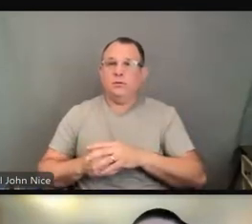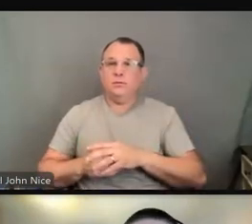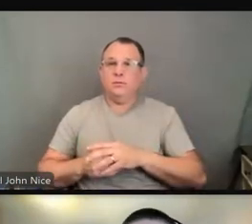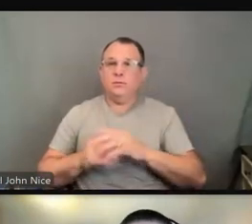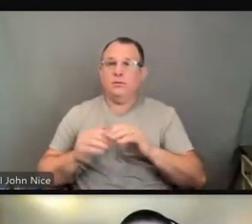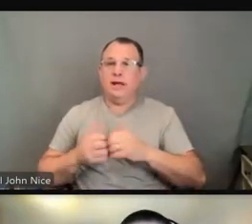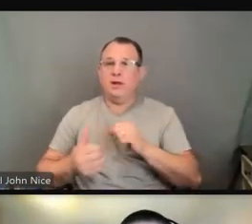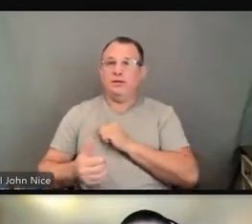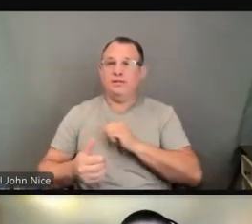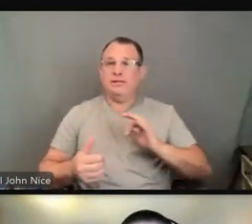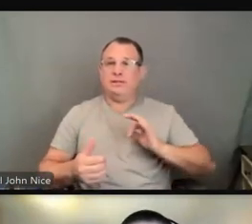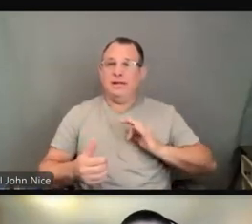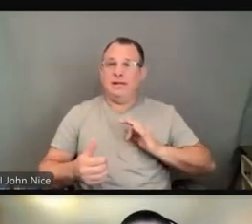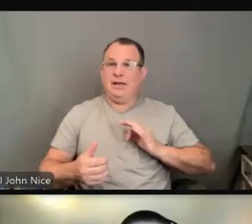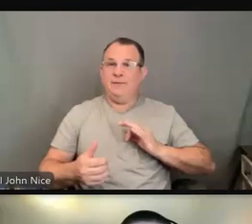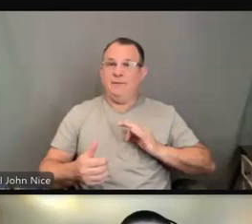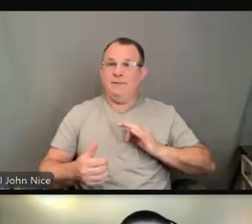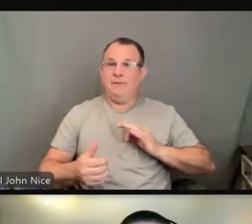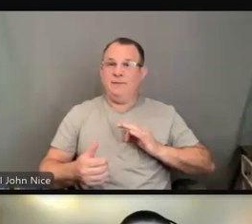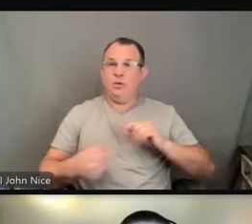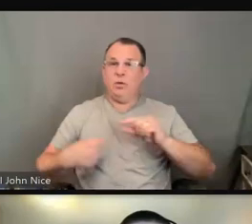patient's accommodation needs are?